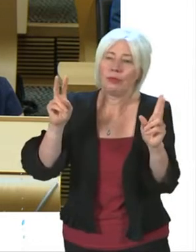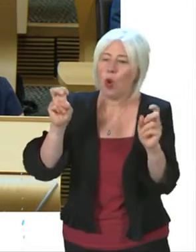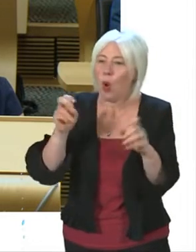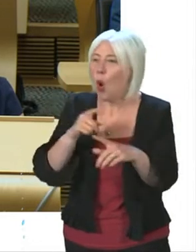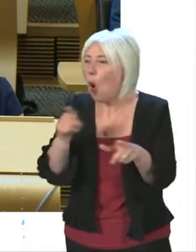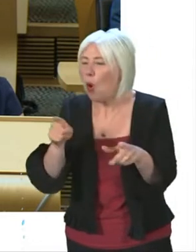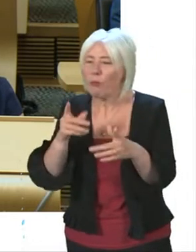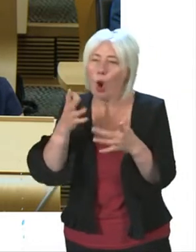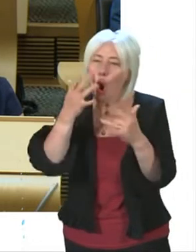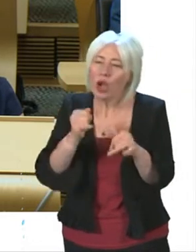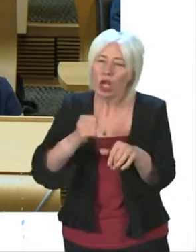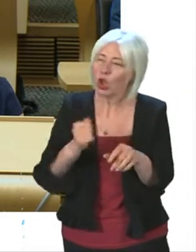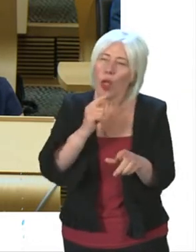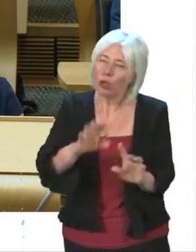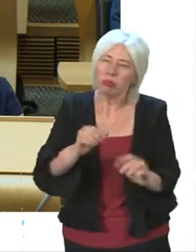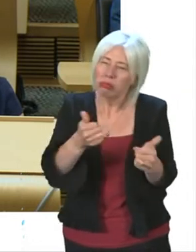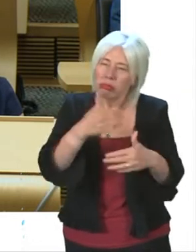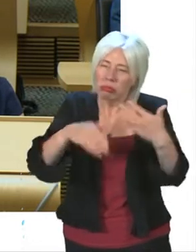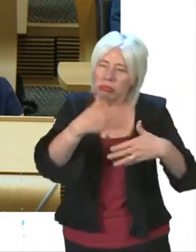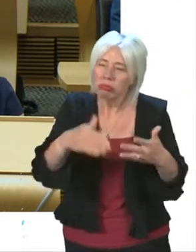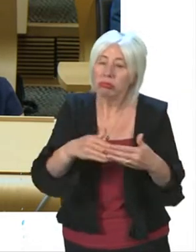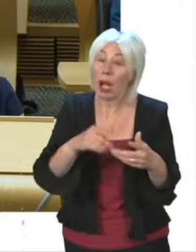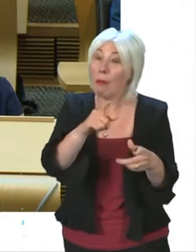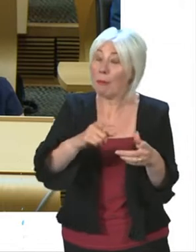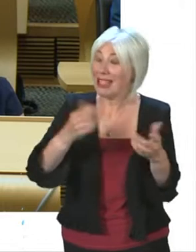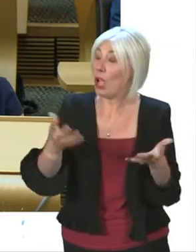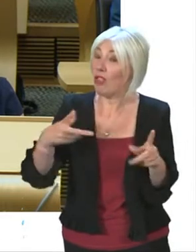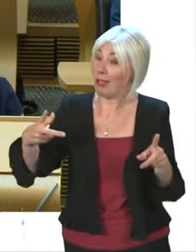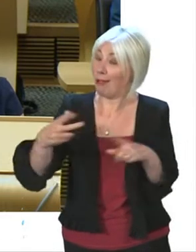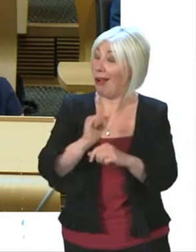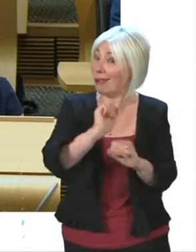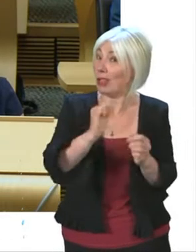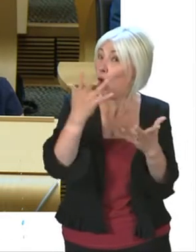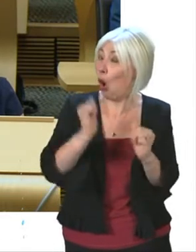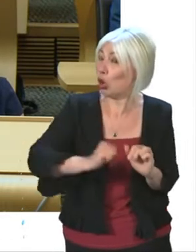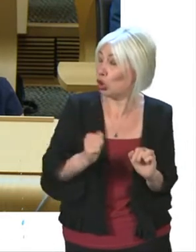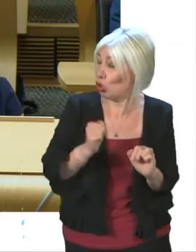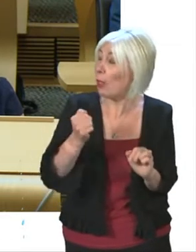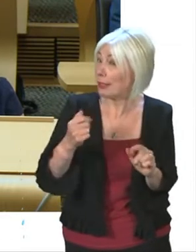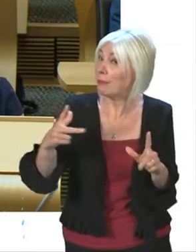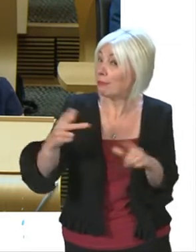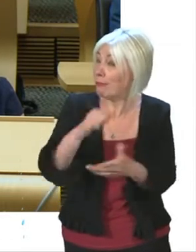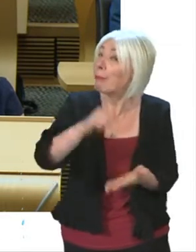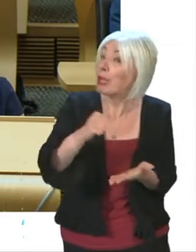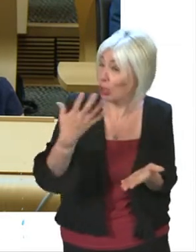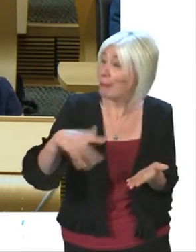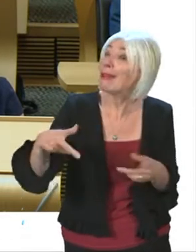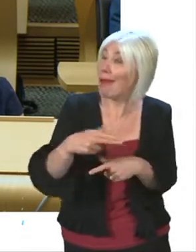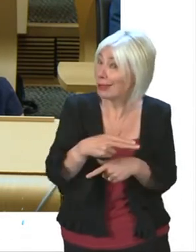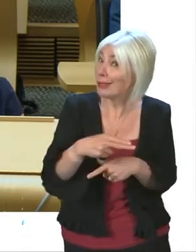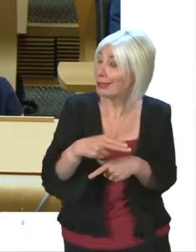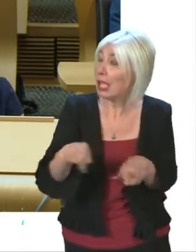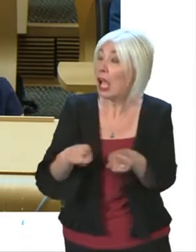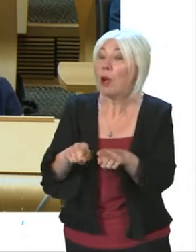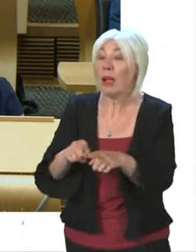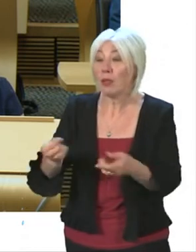of Audit Scotland. They've already cut their budget by nearly a fifth since they came to power. And the spending review makes clear there